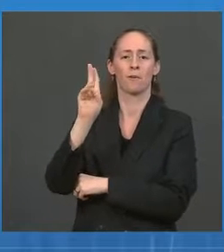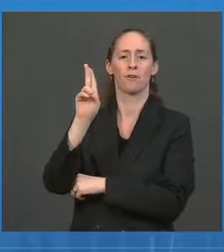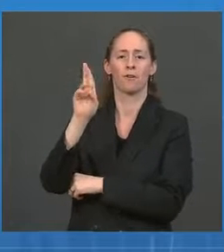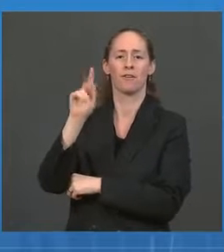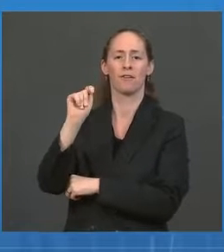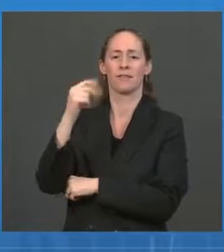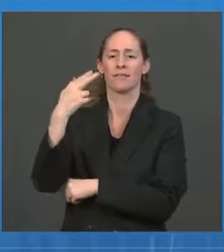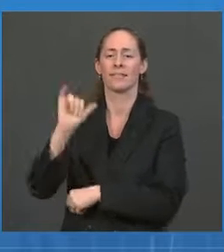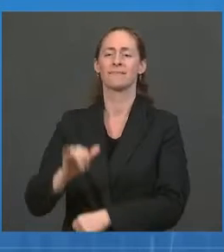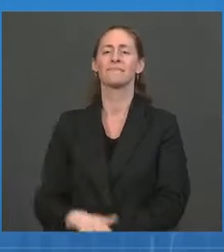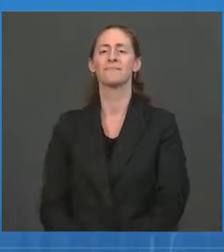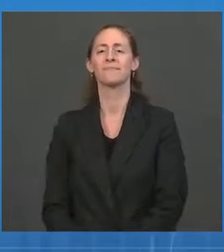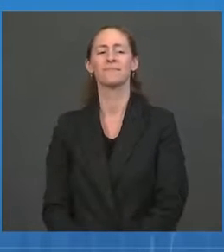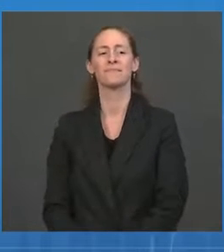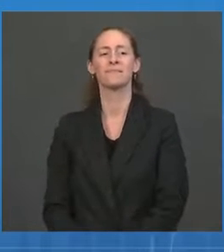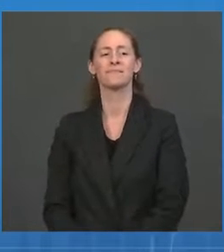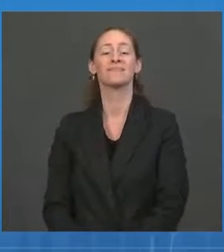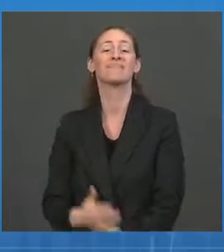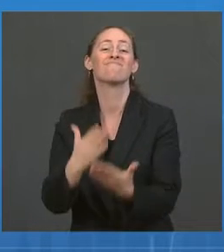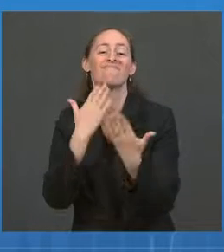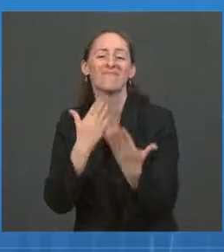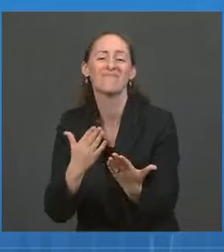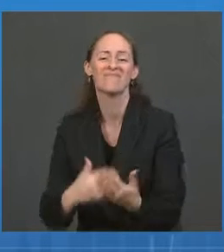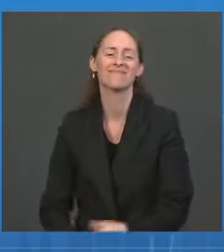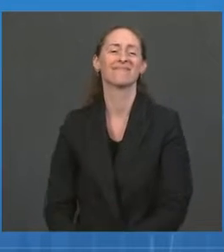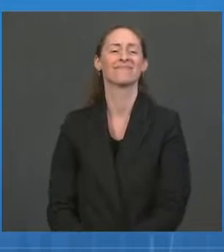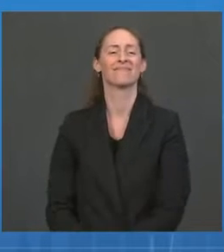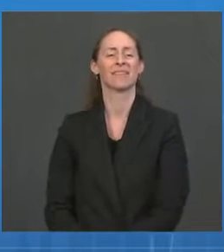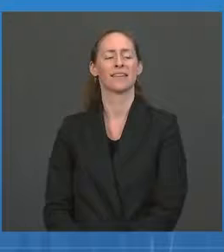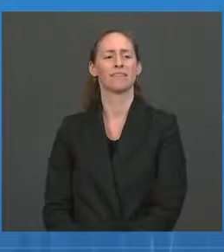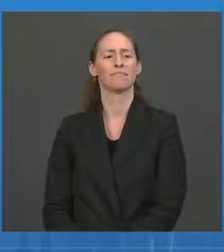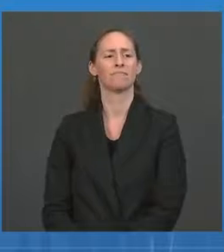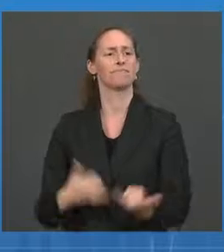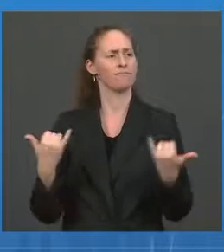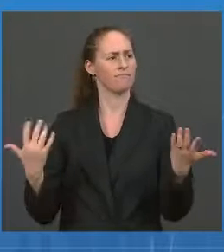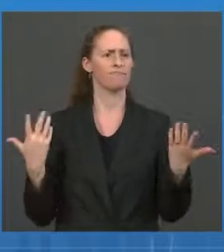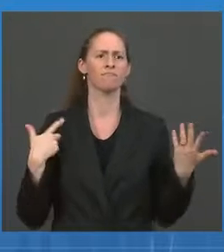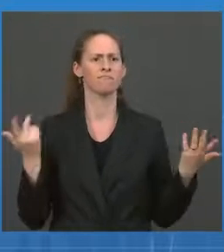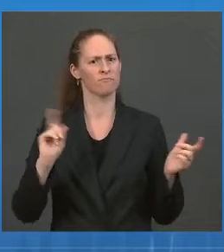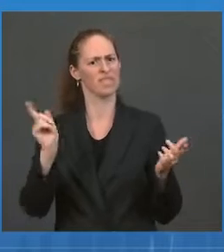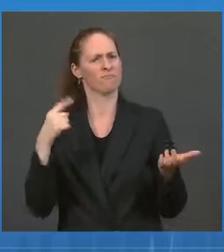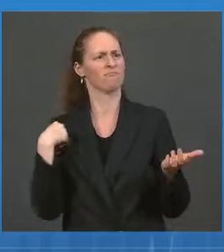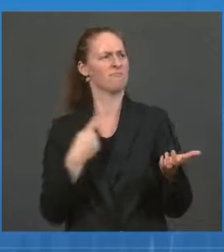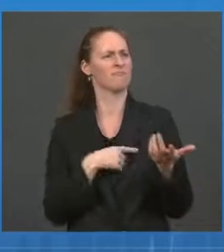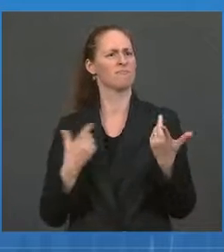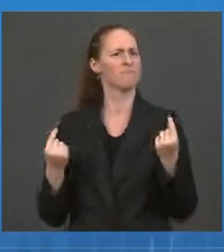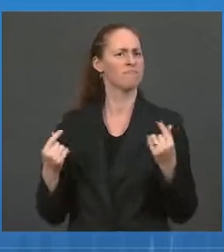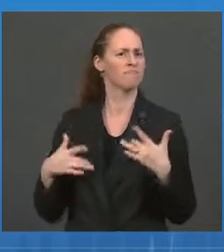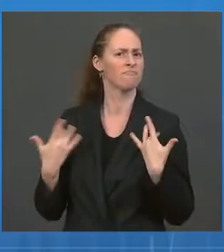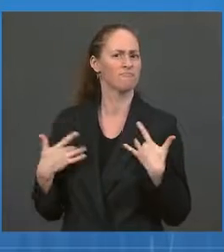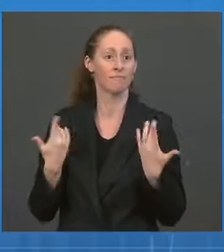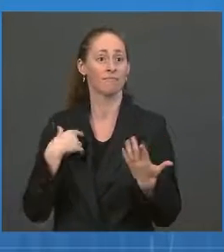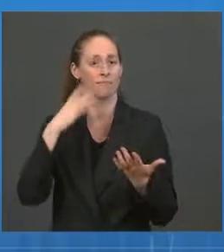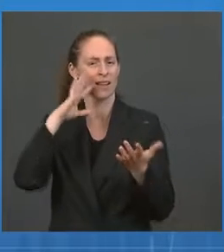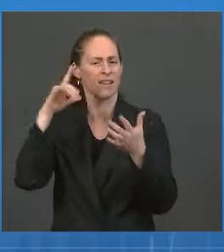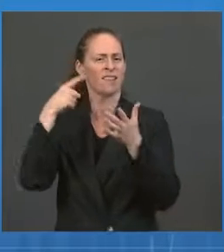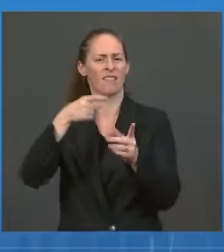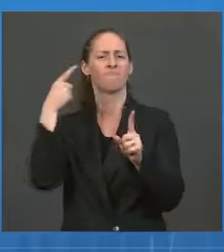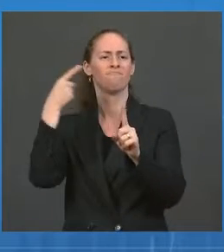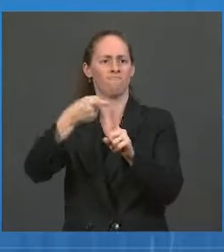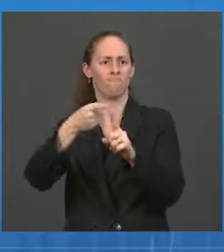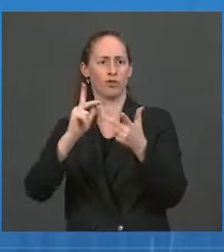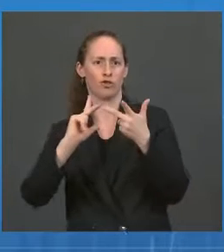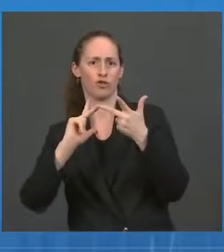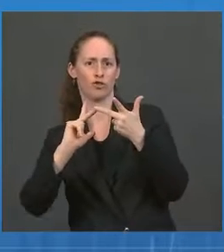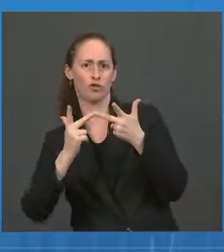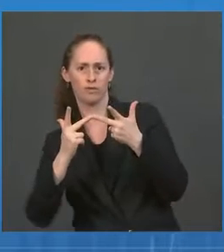Well, thank you, Jeff. I'll start by sharing where we are with COVID-19 vaccine boosters. This past Wednesday, the FDA